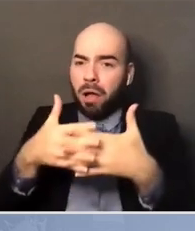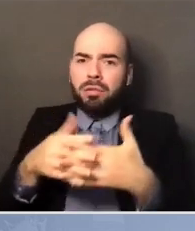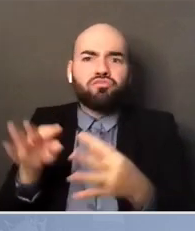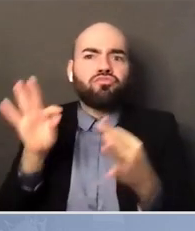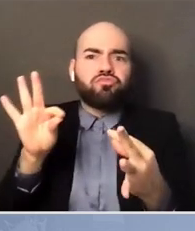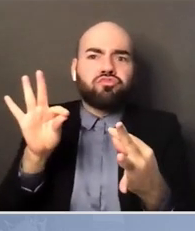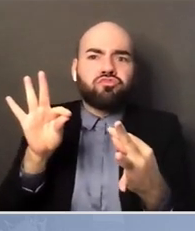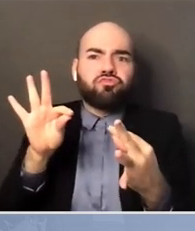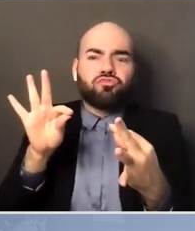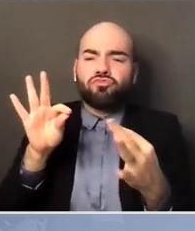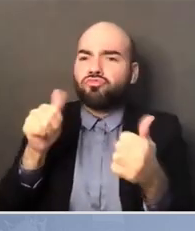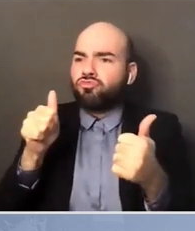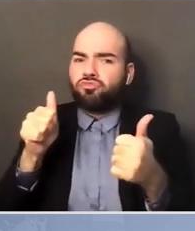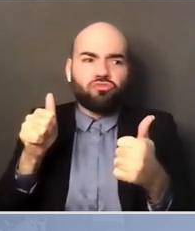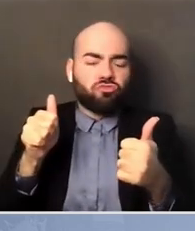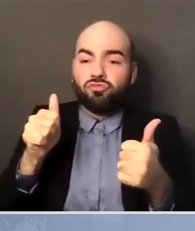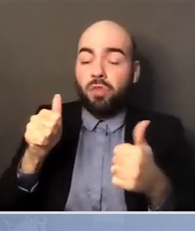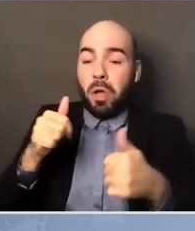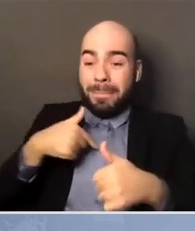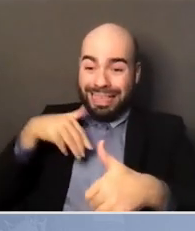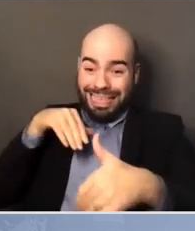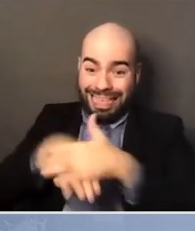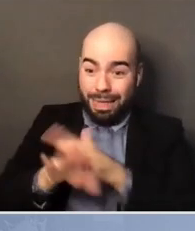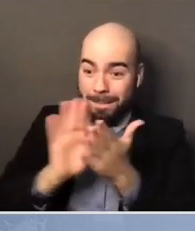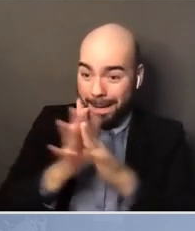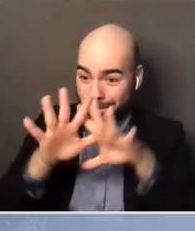And I can show that by any measure.